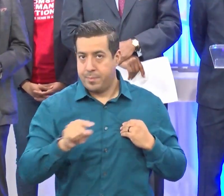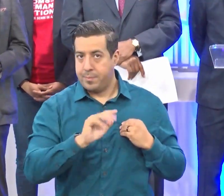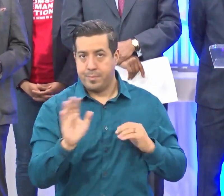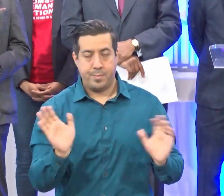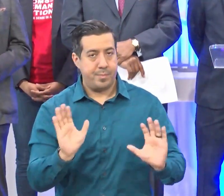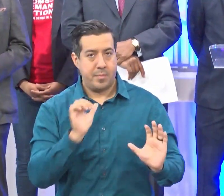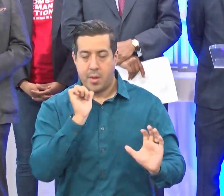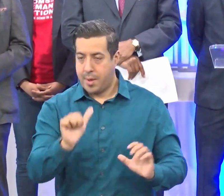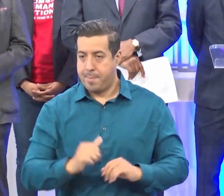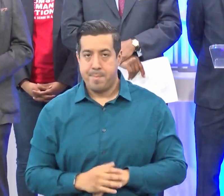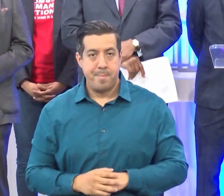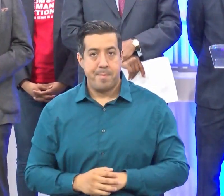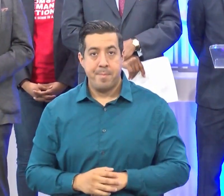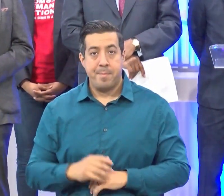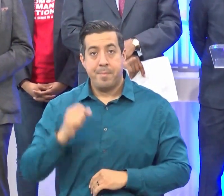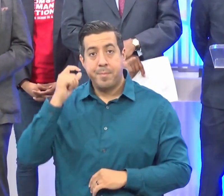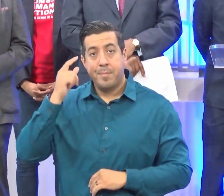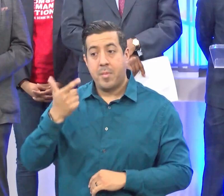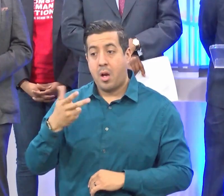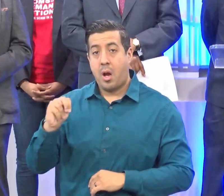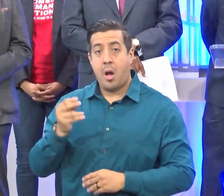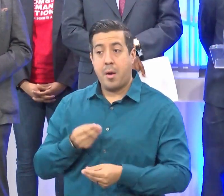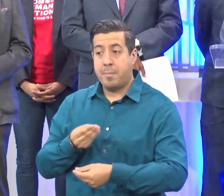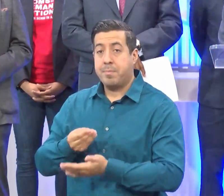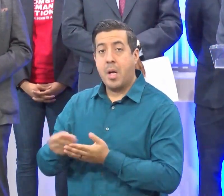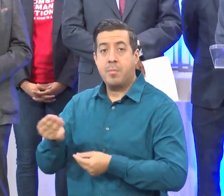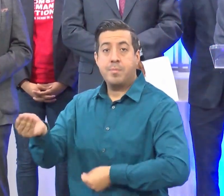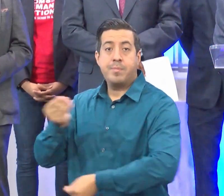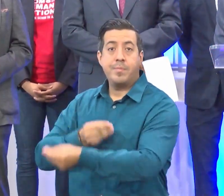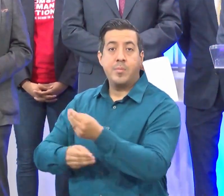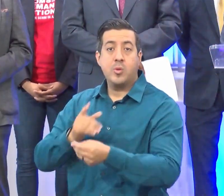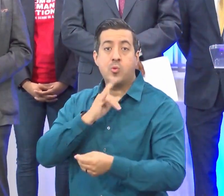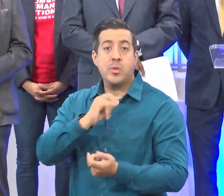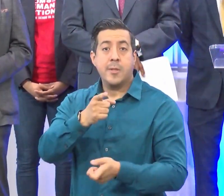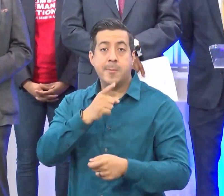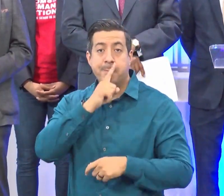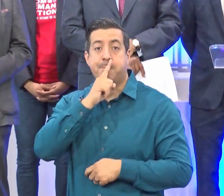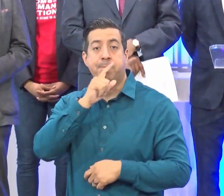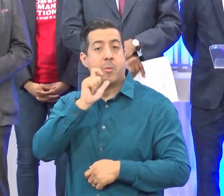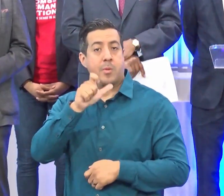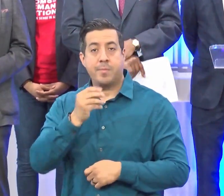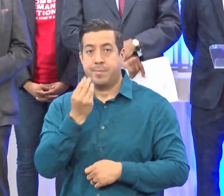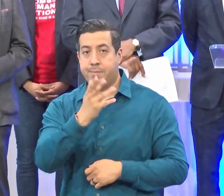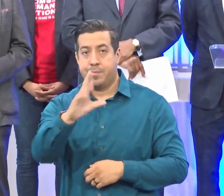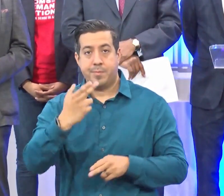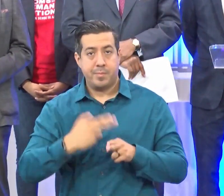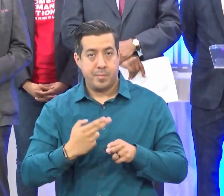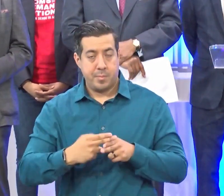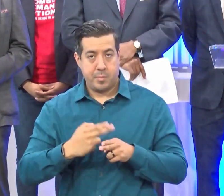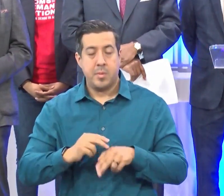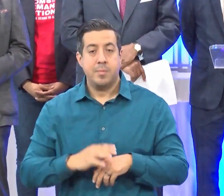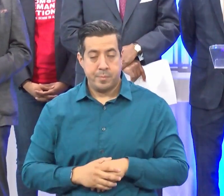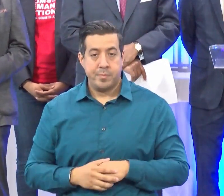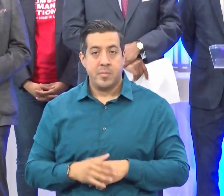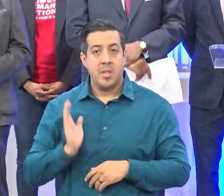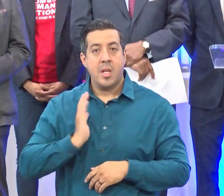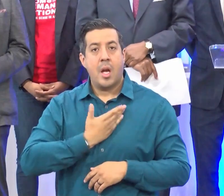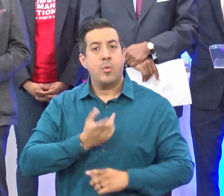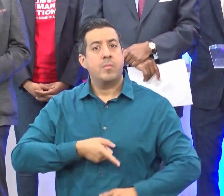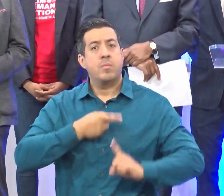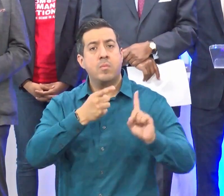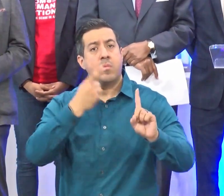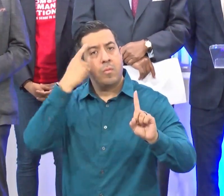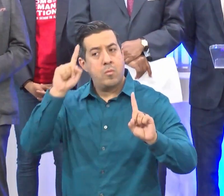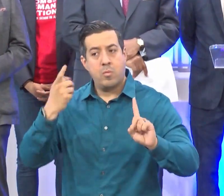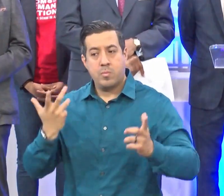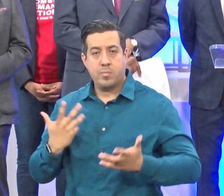those. The gun buyback program is completely anonymous for the public in keeping with our objectives of retrieving